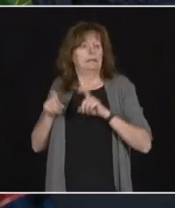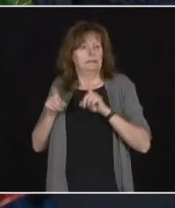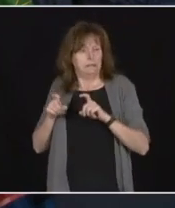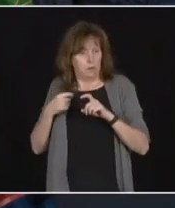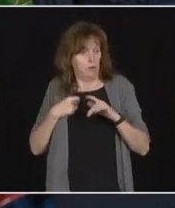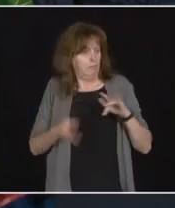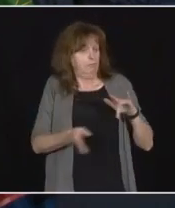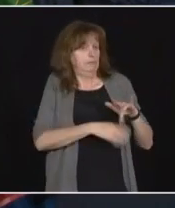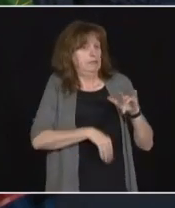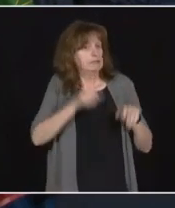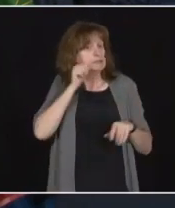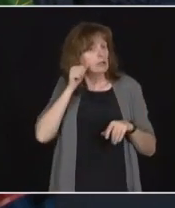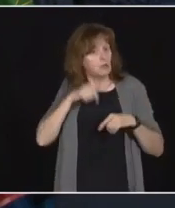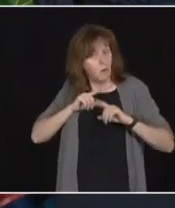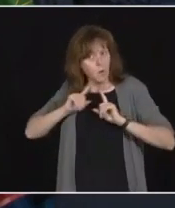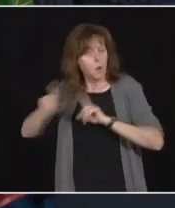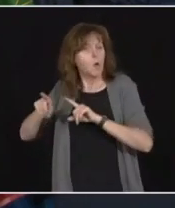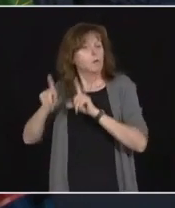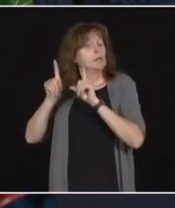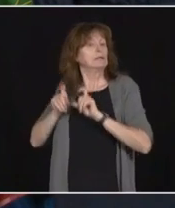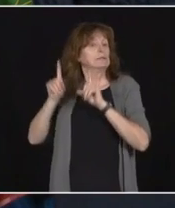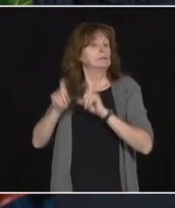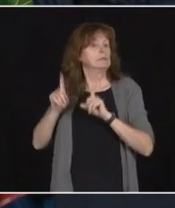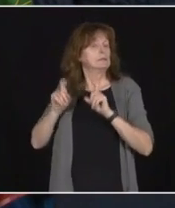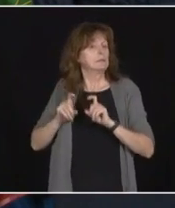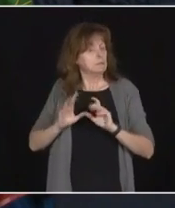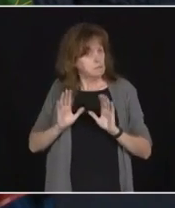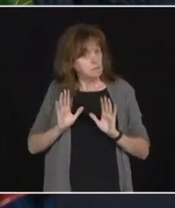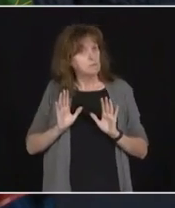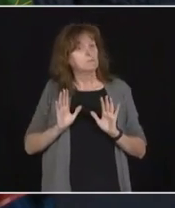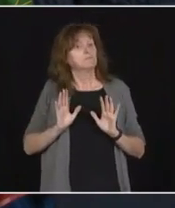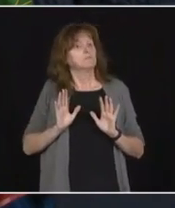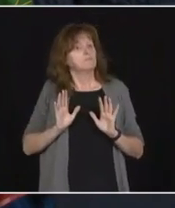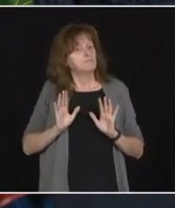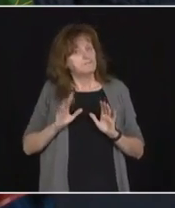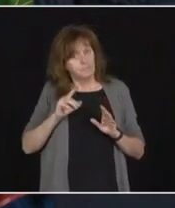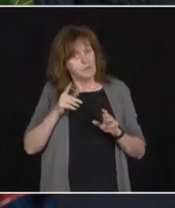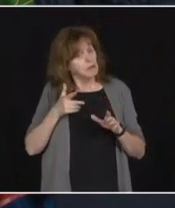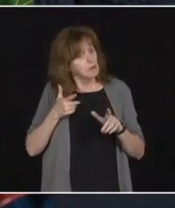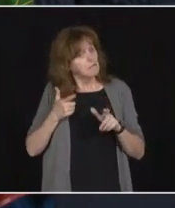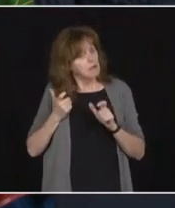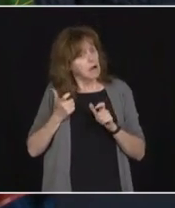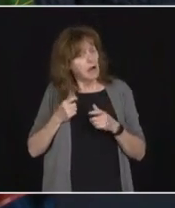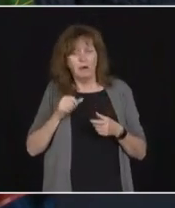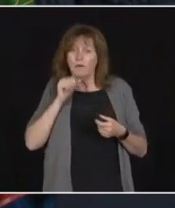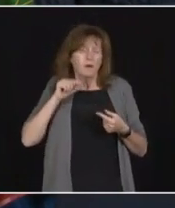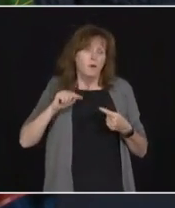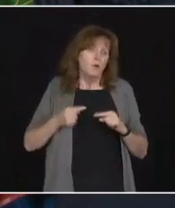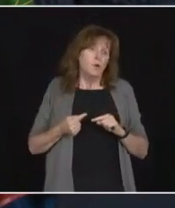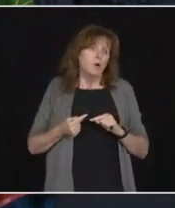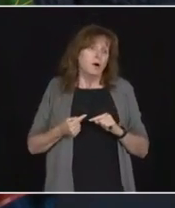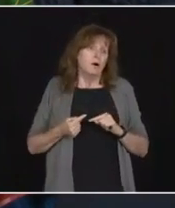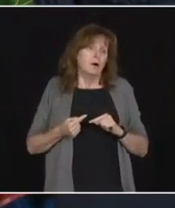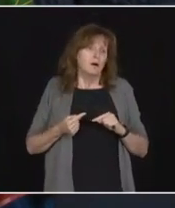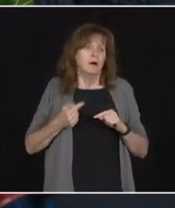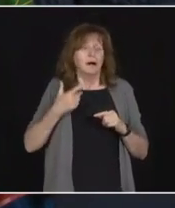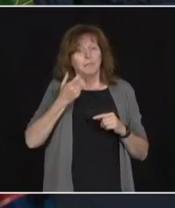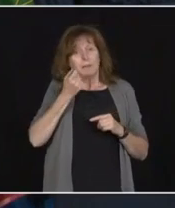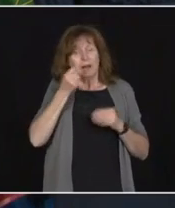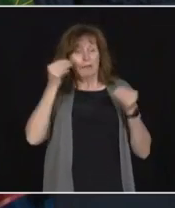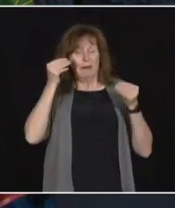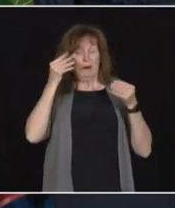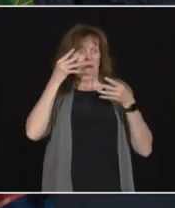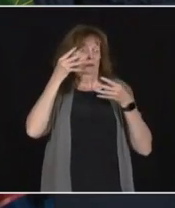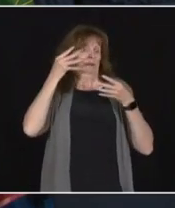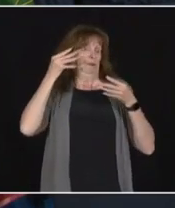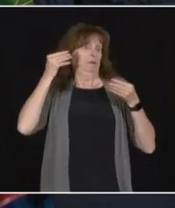tested. You know, it's quick and it didn't hurt. You you get a little water in your eyes as everyone knows when they go there.